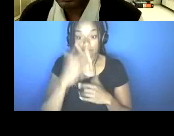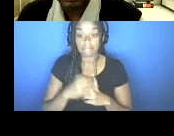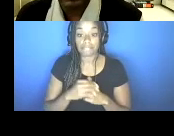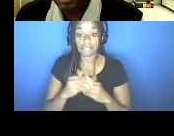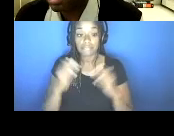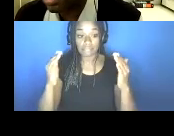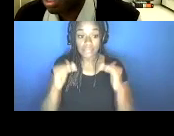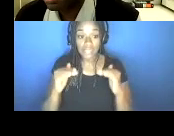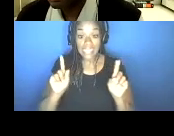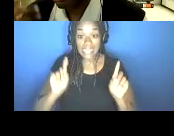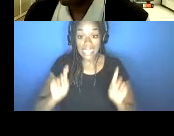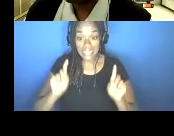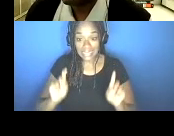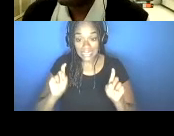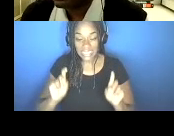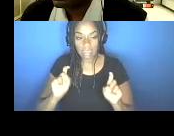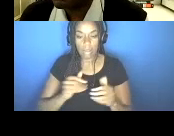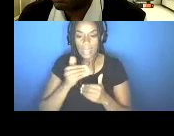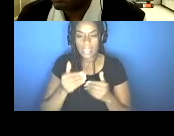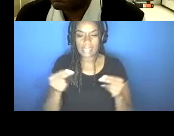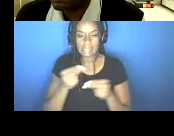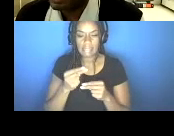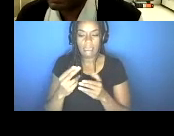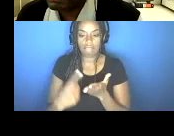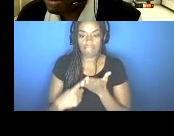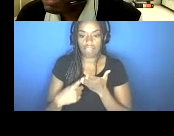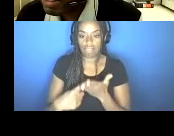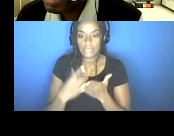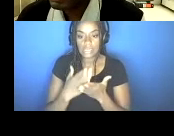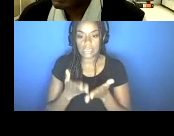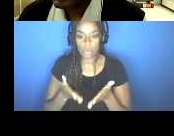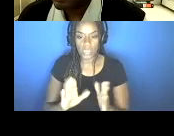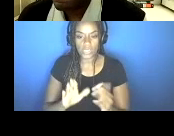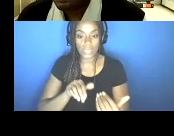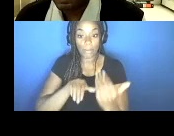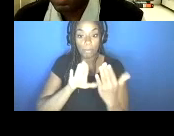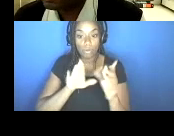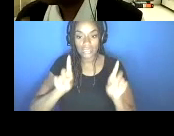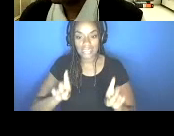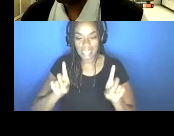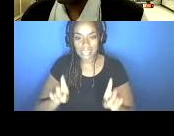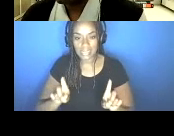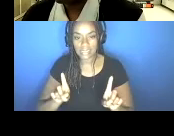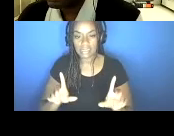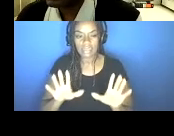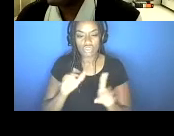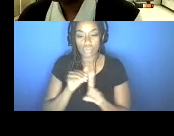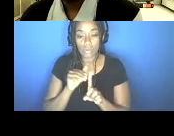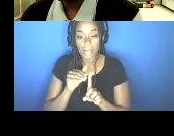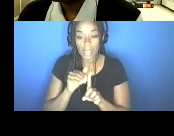routine testing. On the next slide, I'll talk about some of our, some of the ways that we can approach testing. Just, you know, as a reminder,